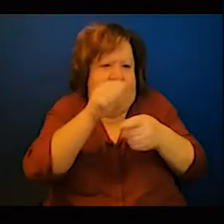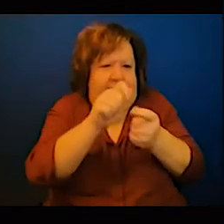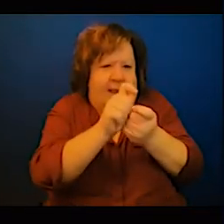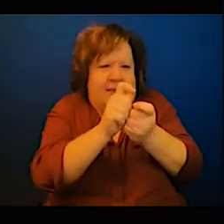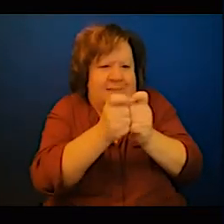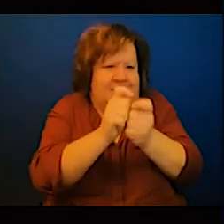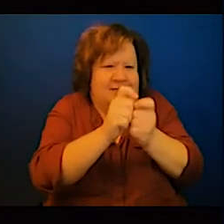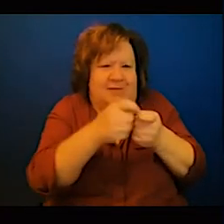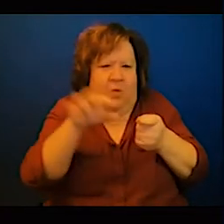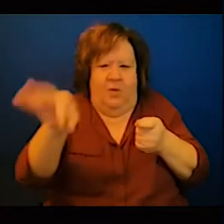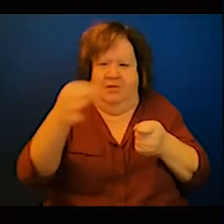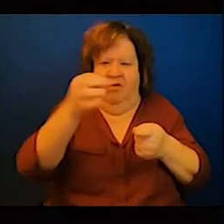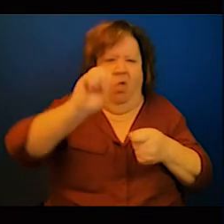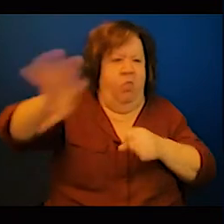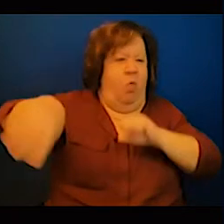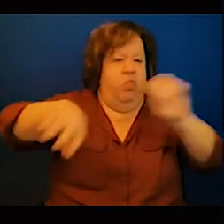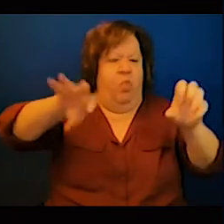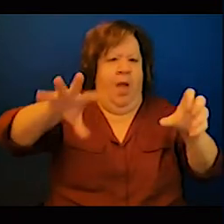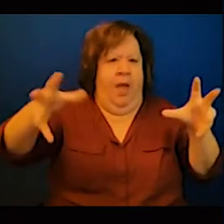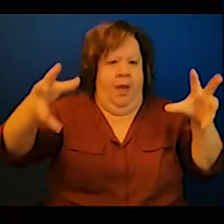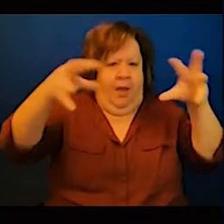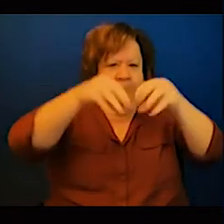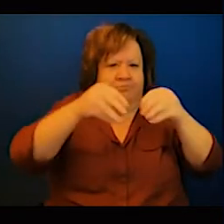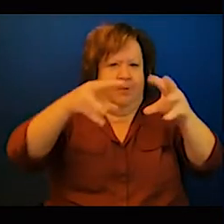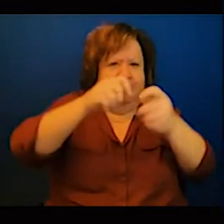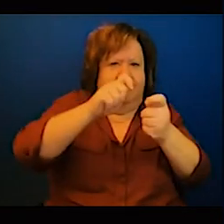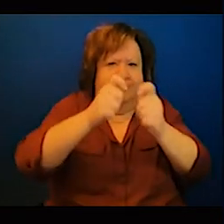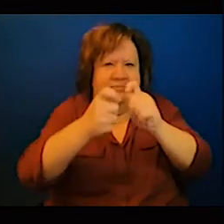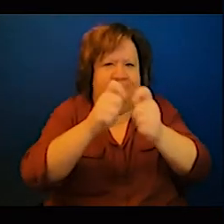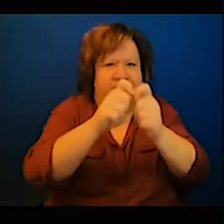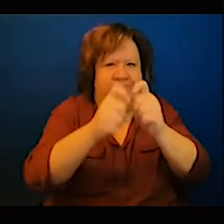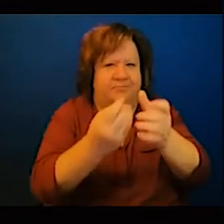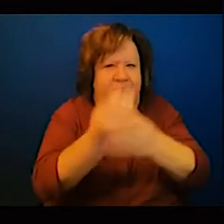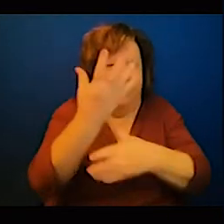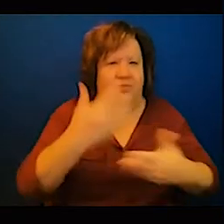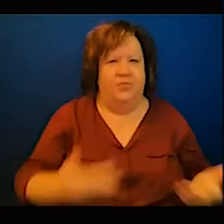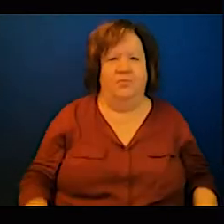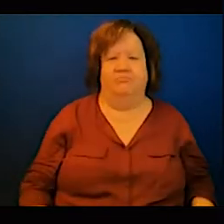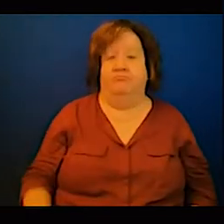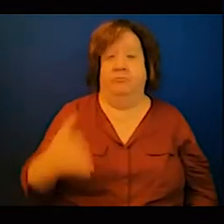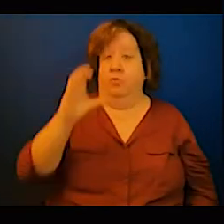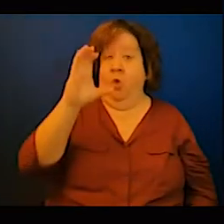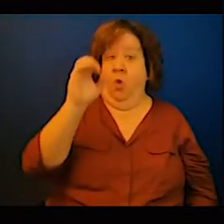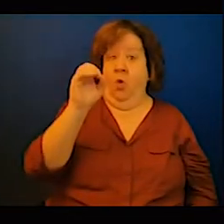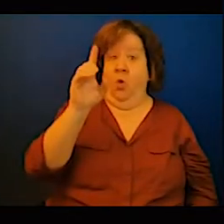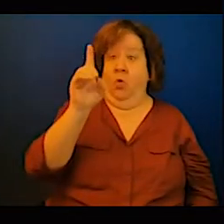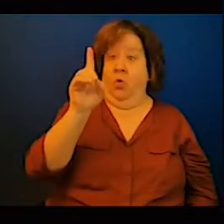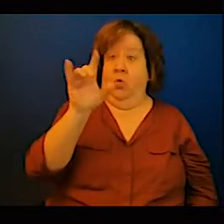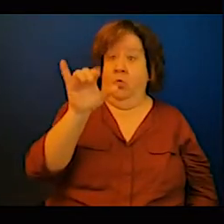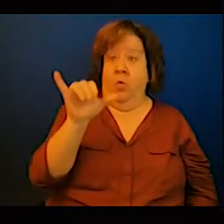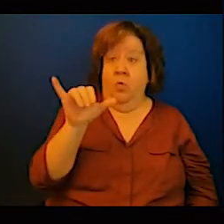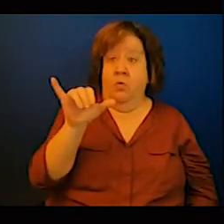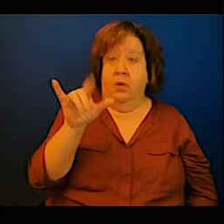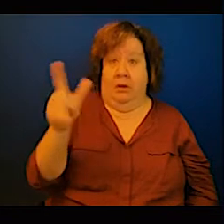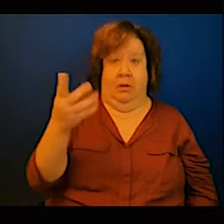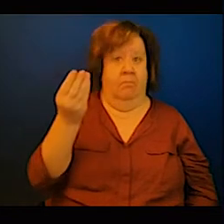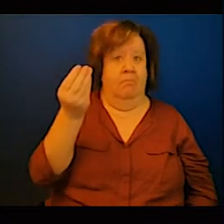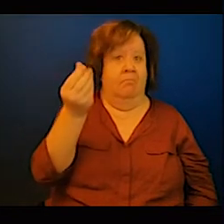experience, can jump in on the private sector side. So put in the ideas that you would like us